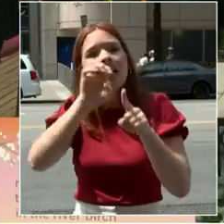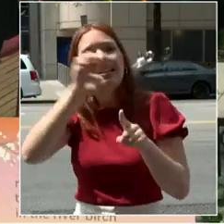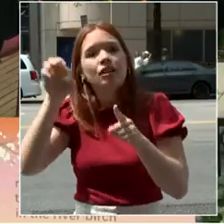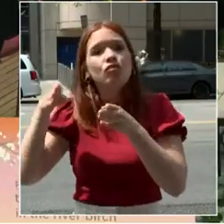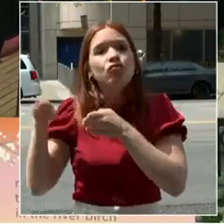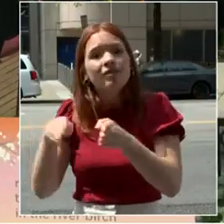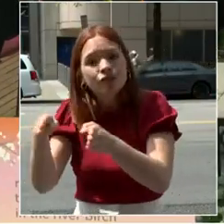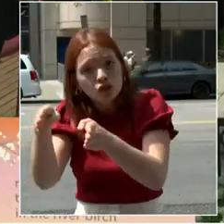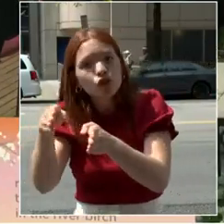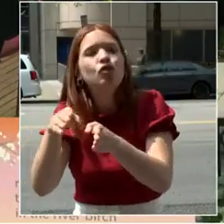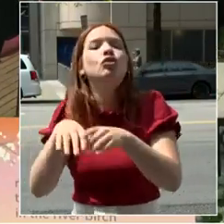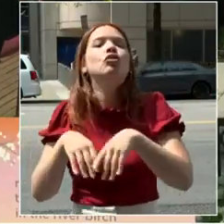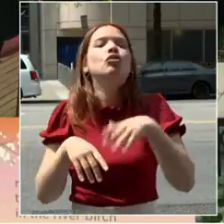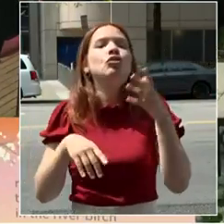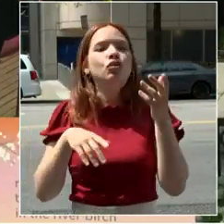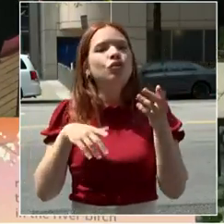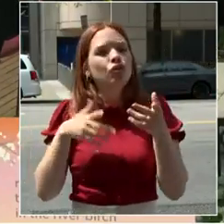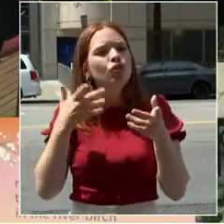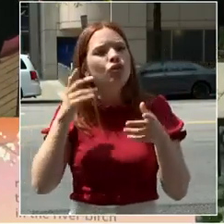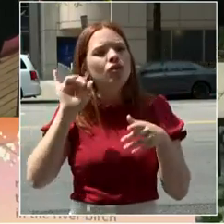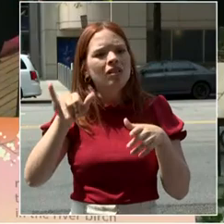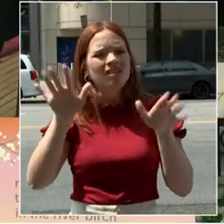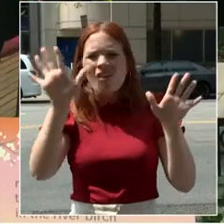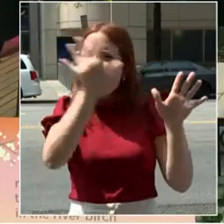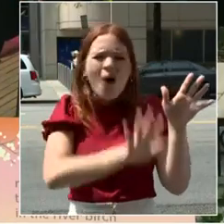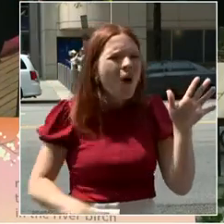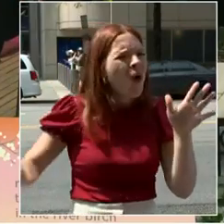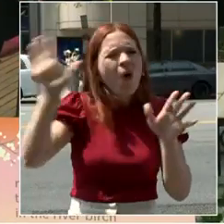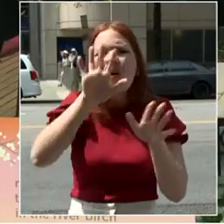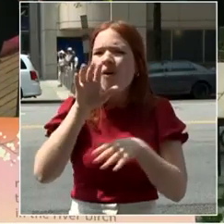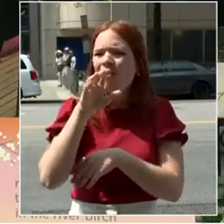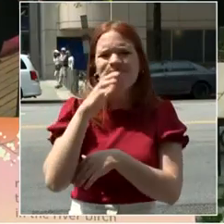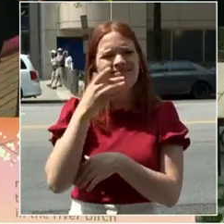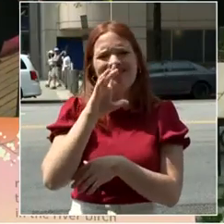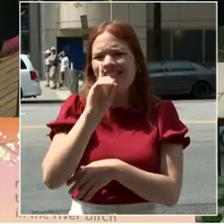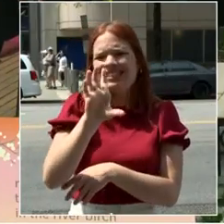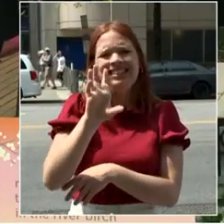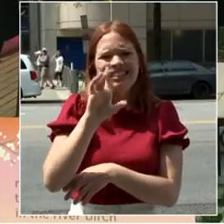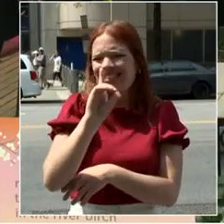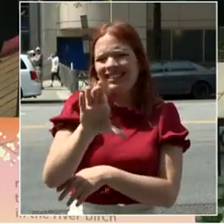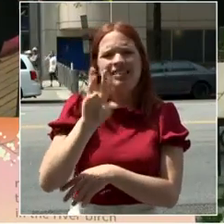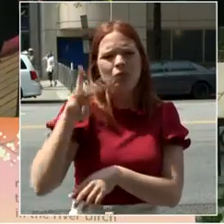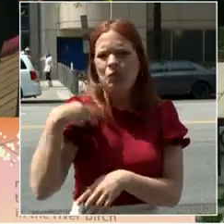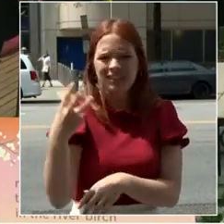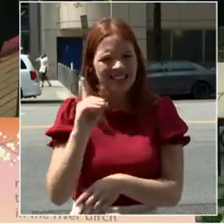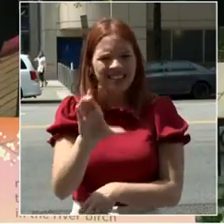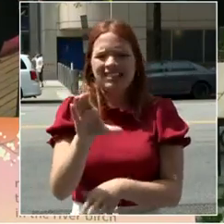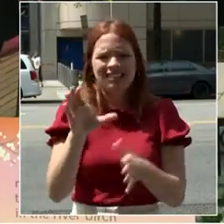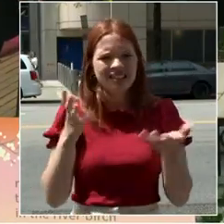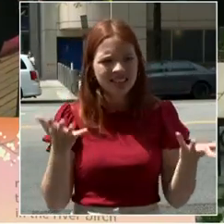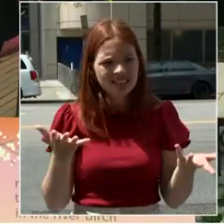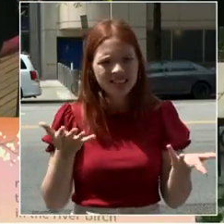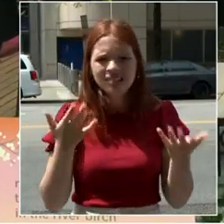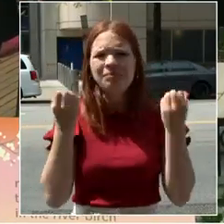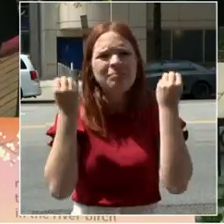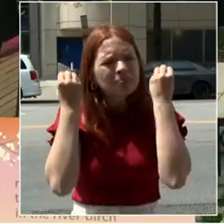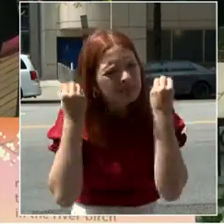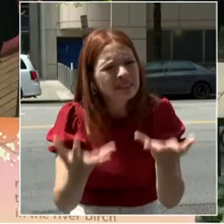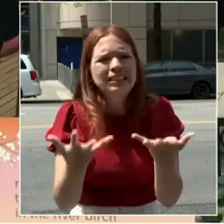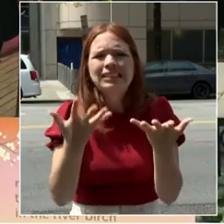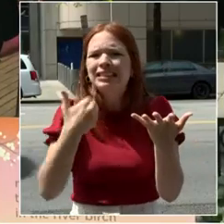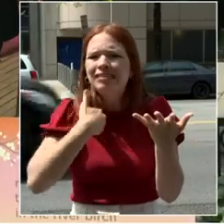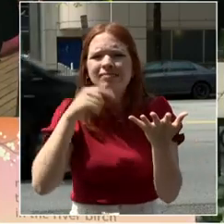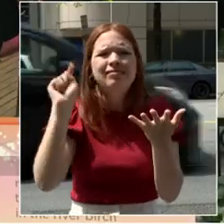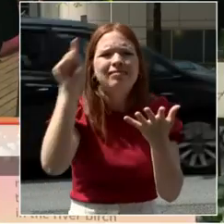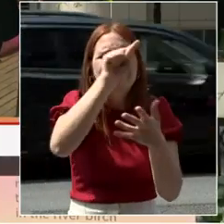that there continues to be incredible interest in opening, offering great service, and serving D.C.